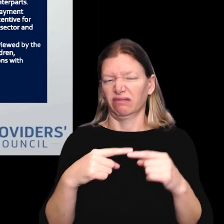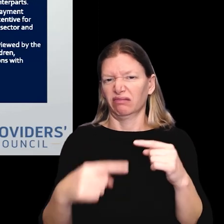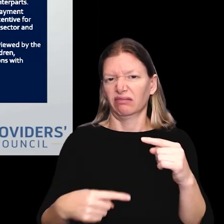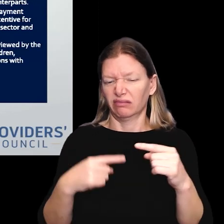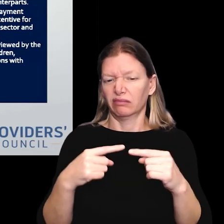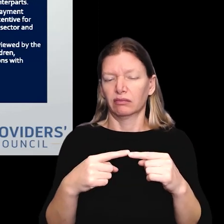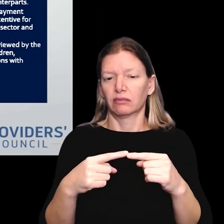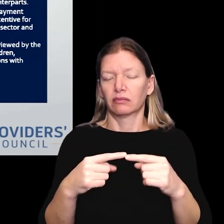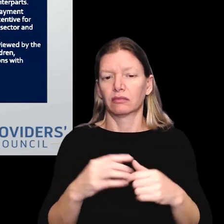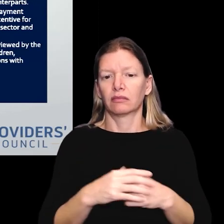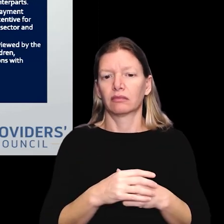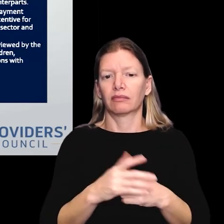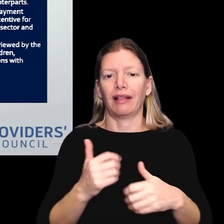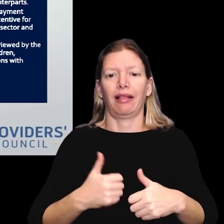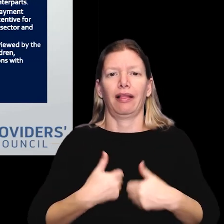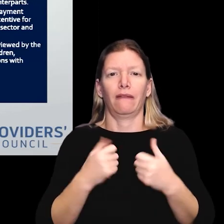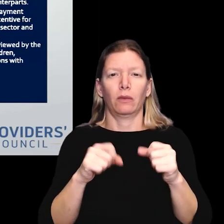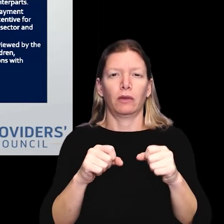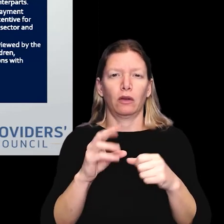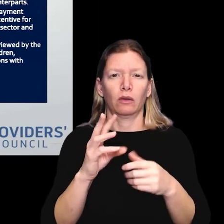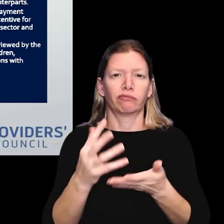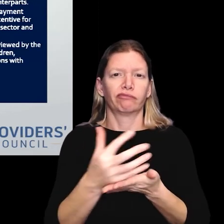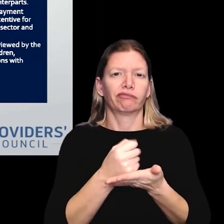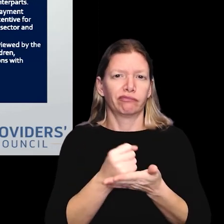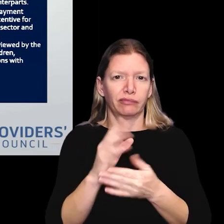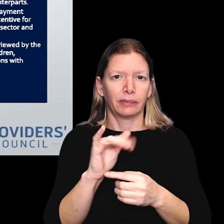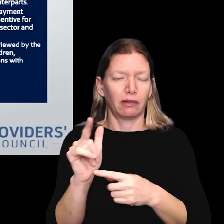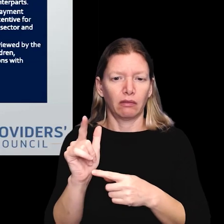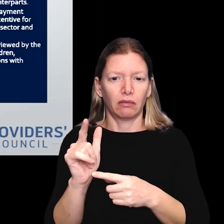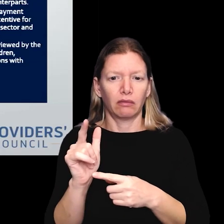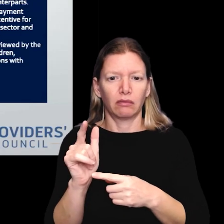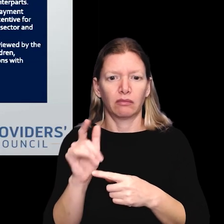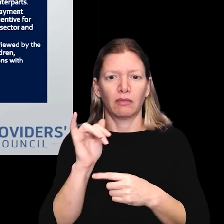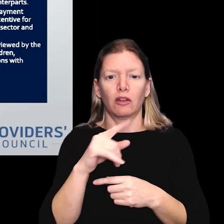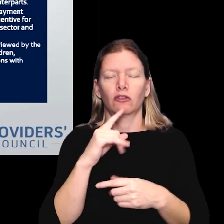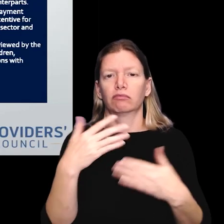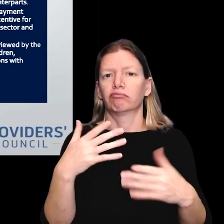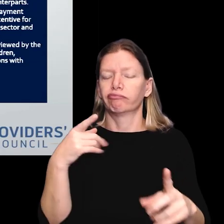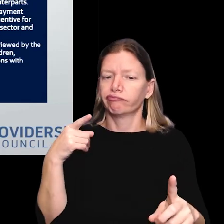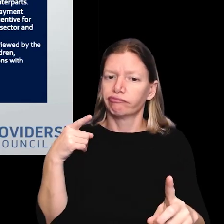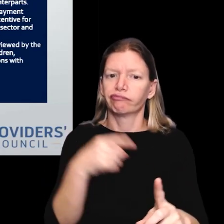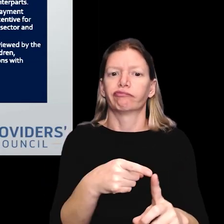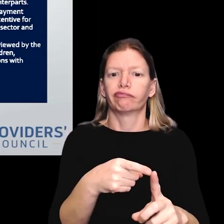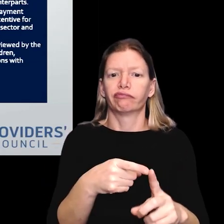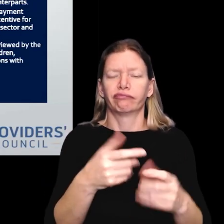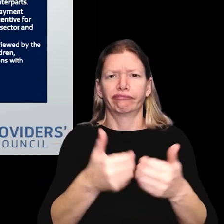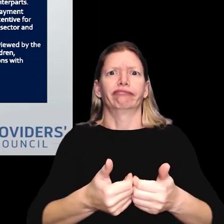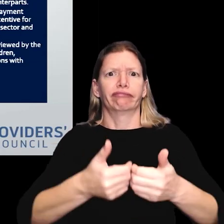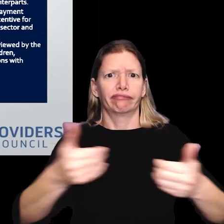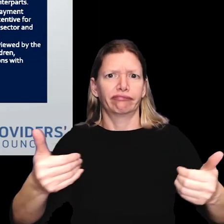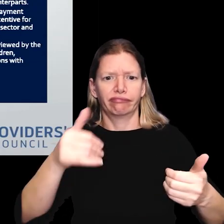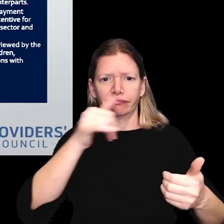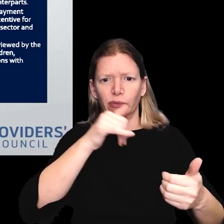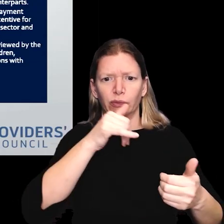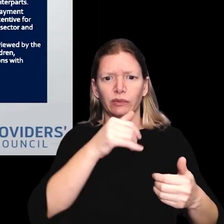introduced in this legislative cycle is the livable wage bill, and that really targets the disparity